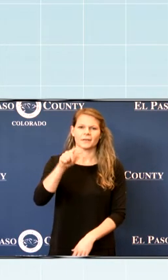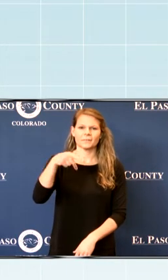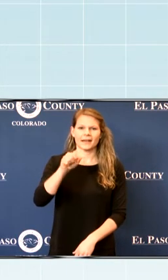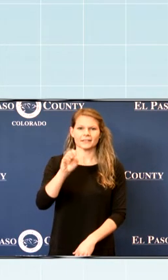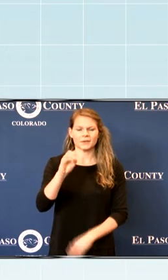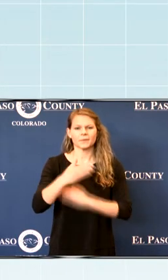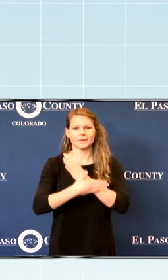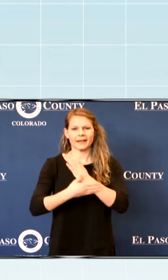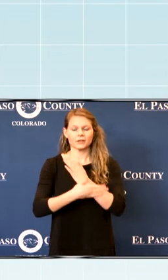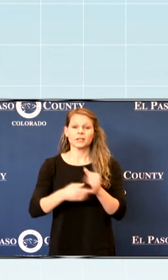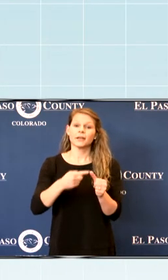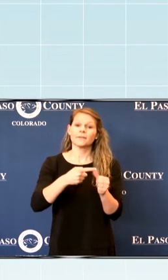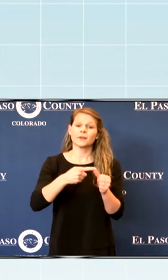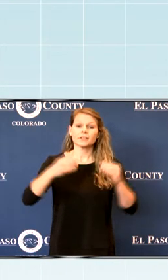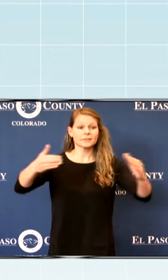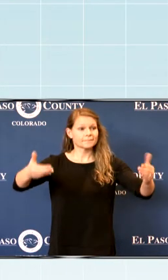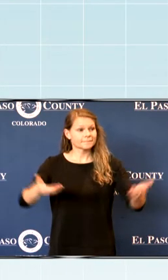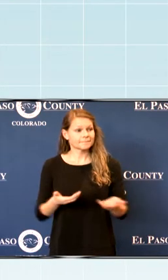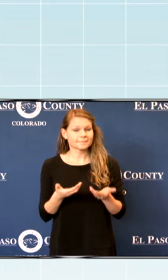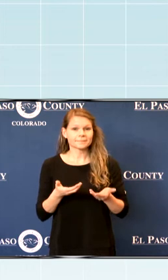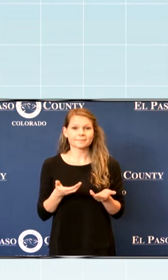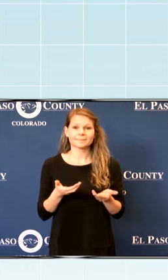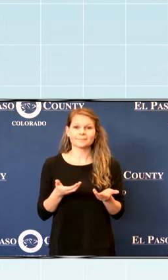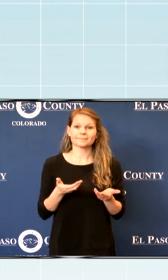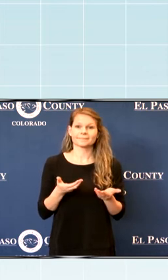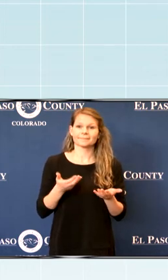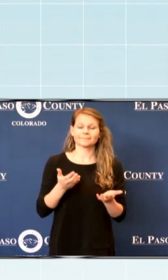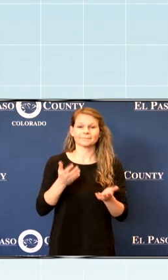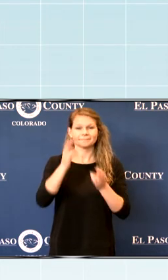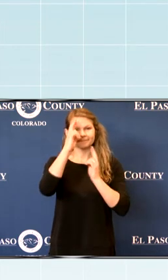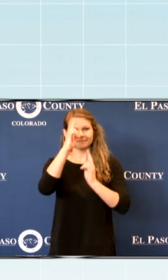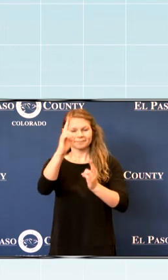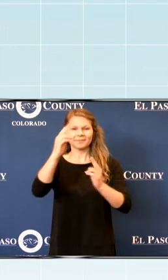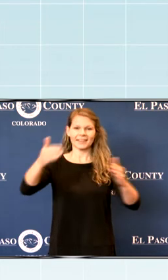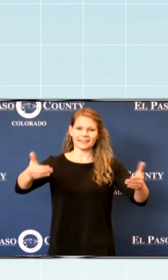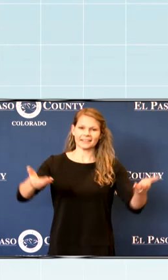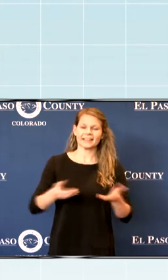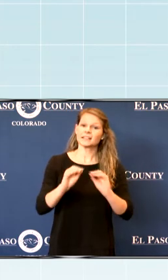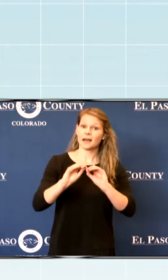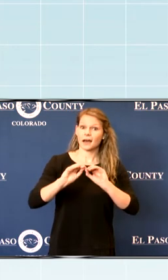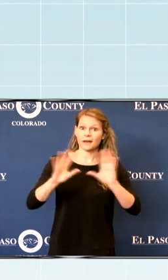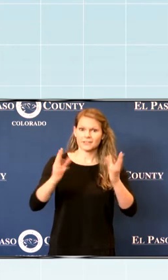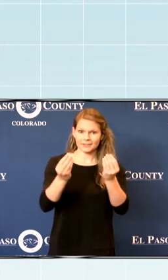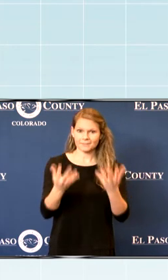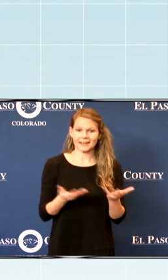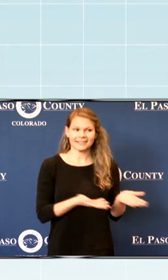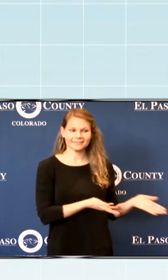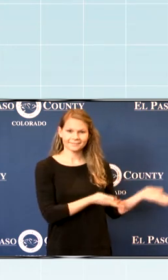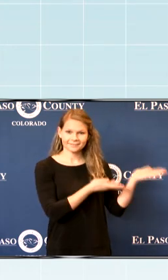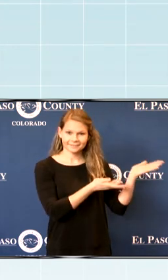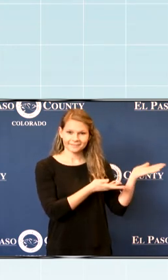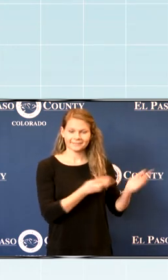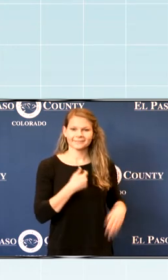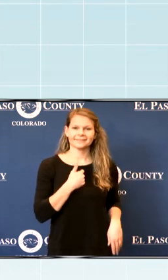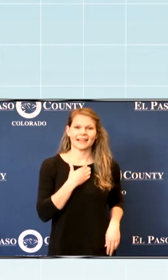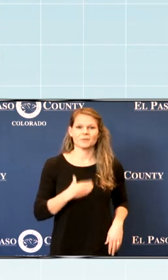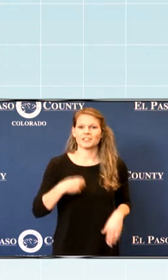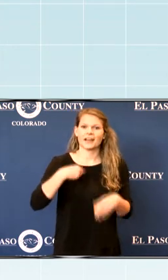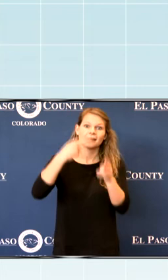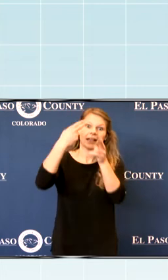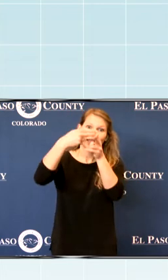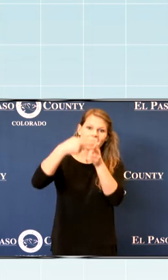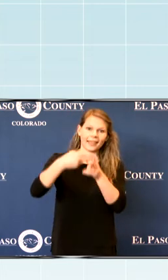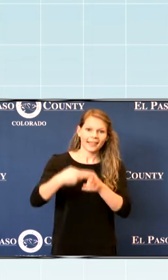First off, I want to welcome all of our distinguished guests, of which obviously there are many. I wish I could name them